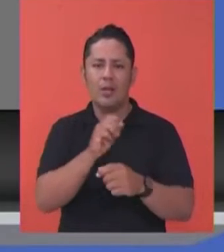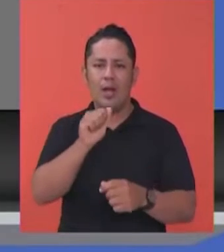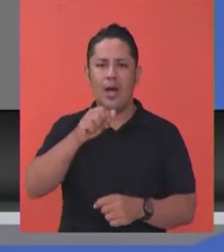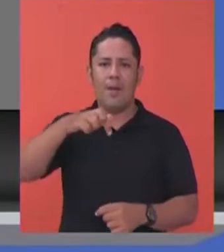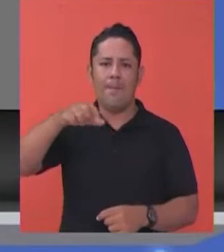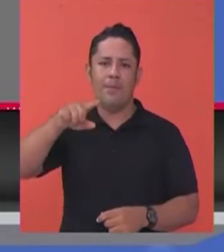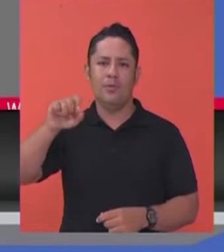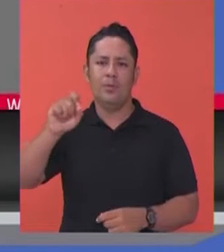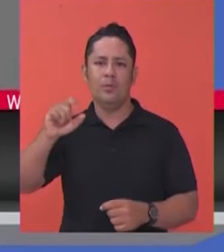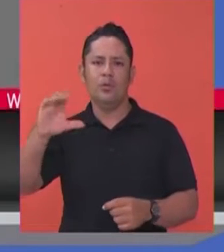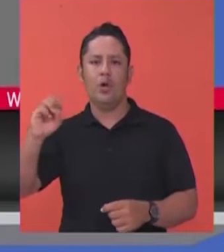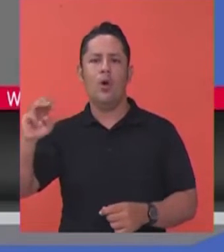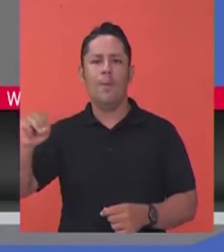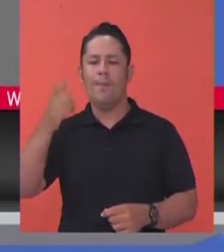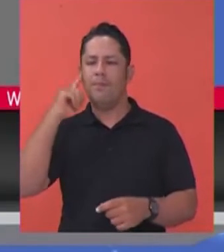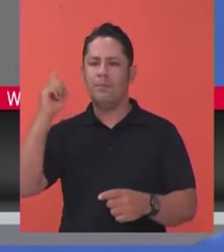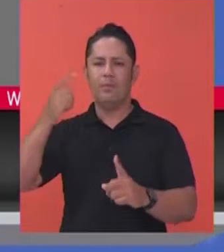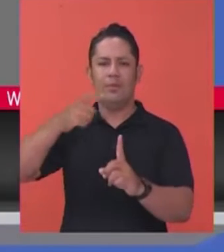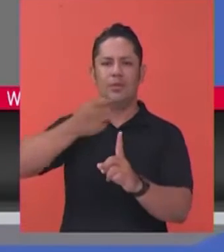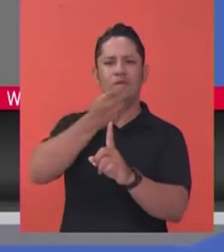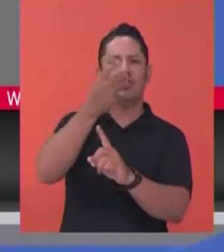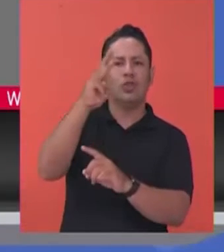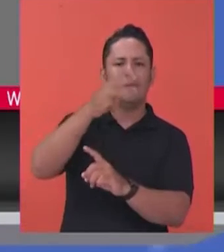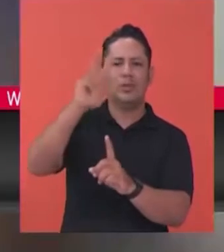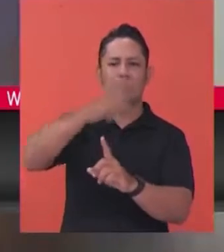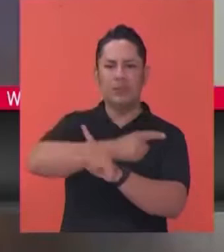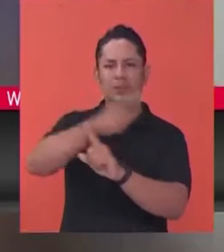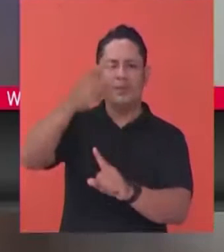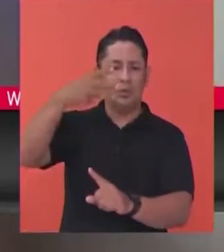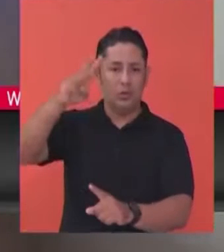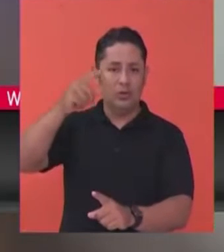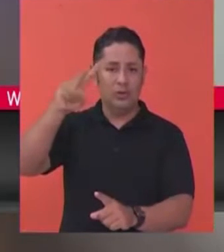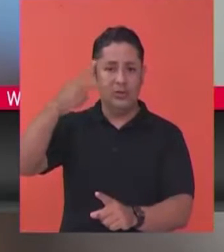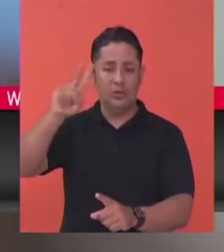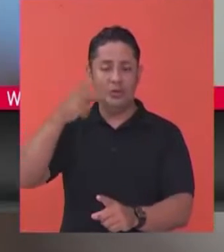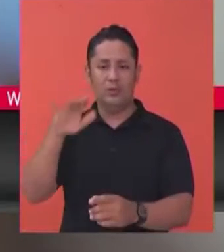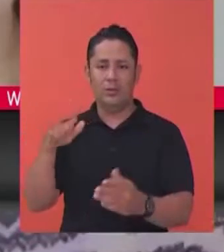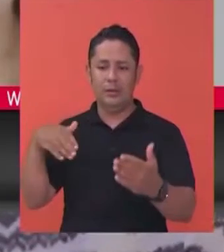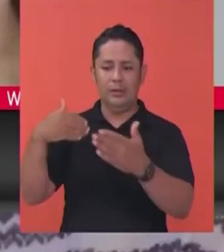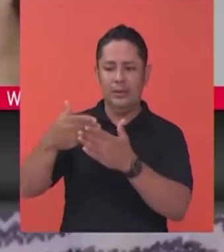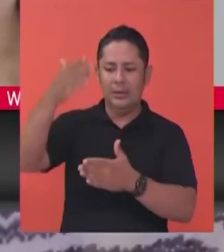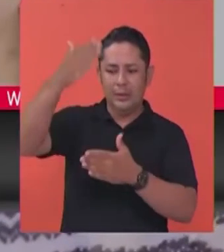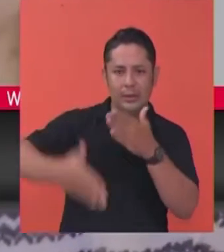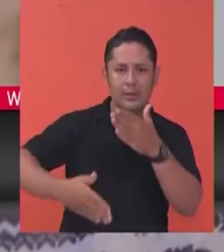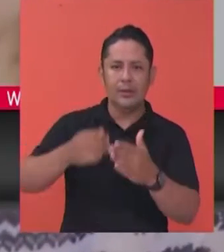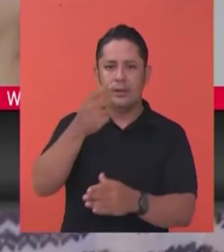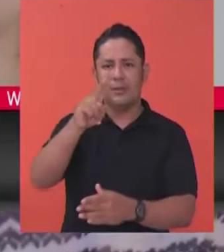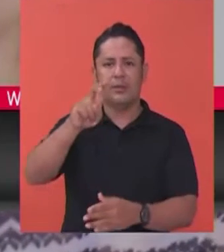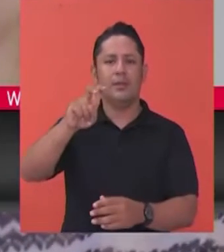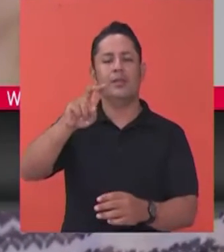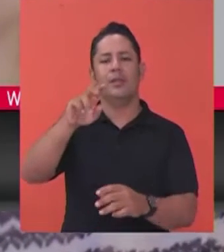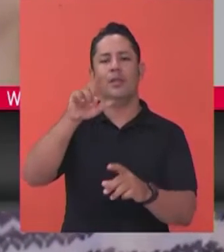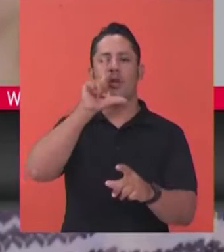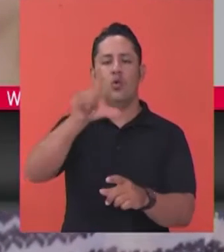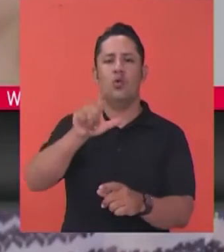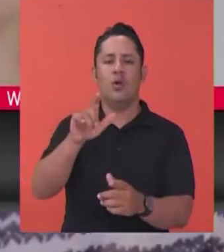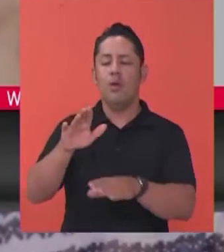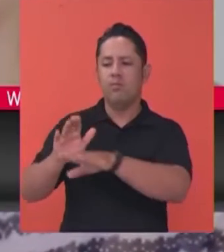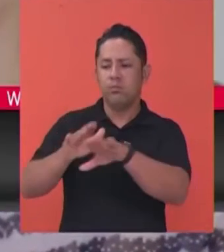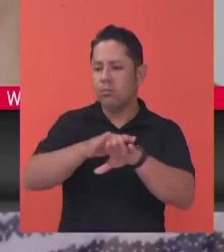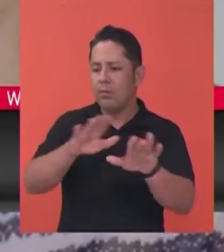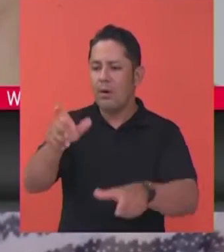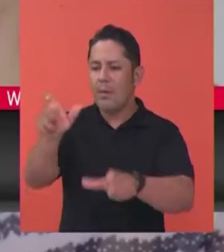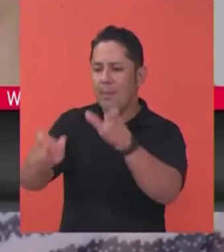discovery of apps.com for a period of up to 12 weeks. The convocation will close next July the 17th.